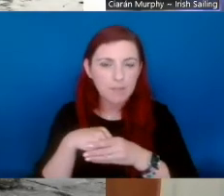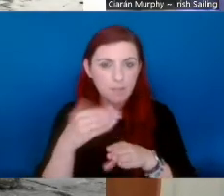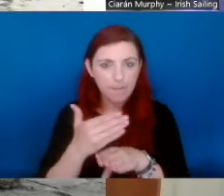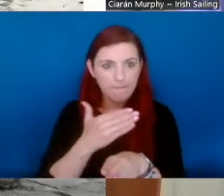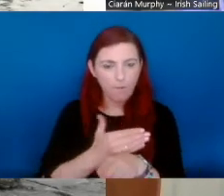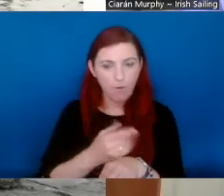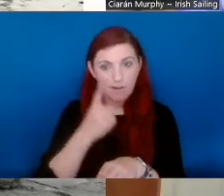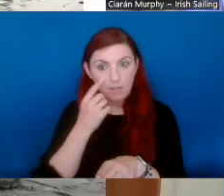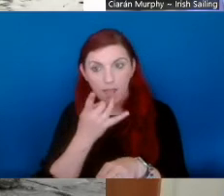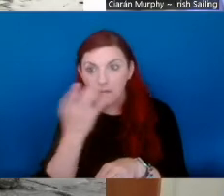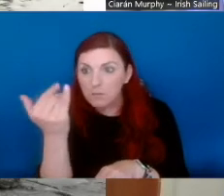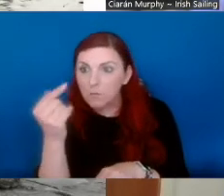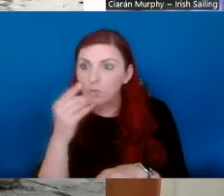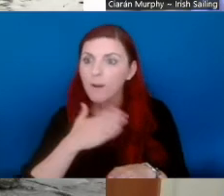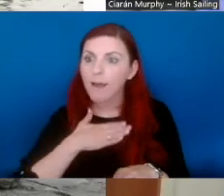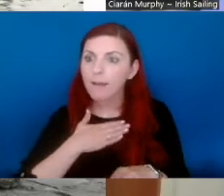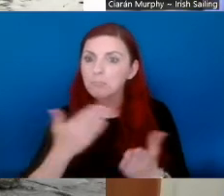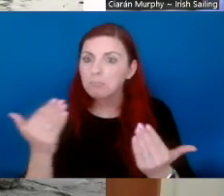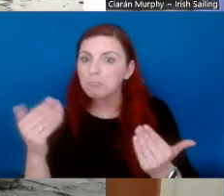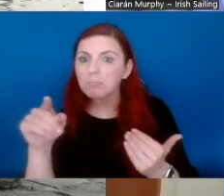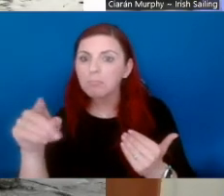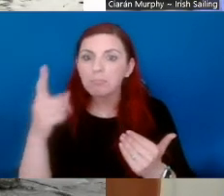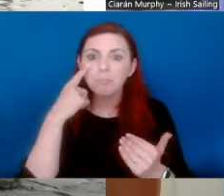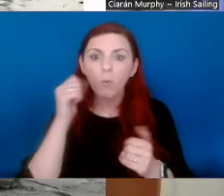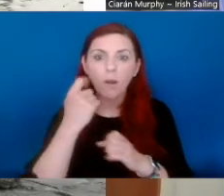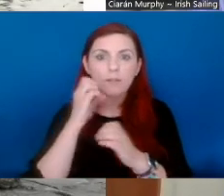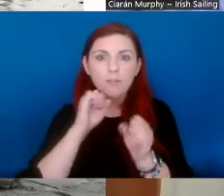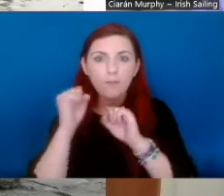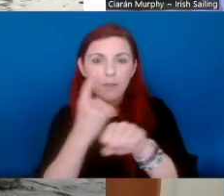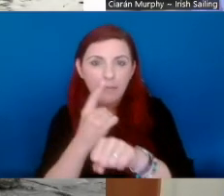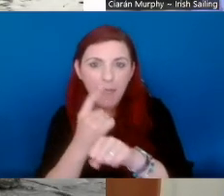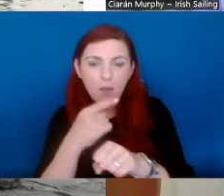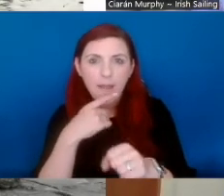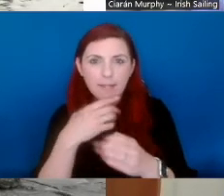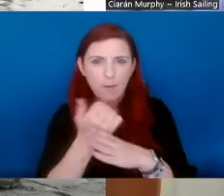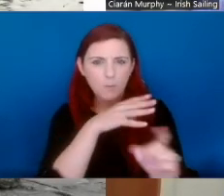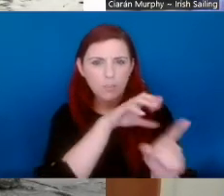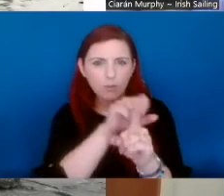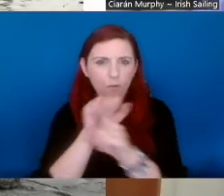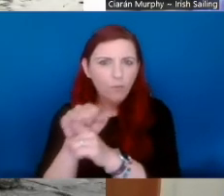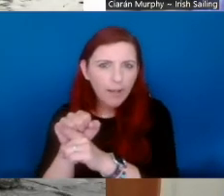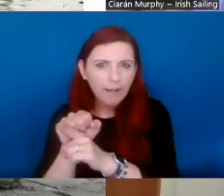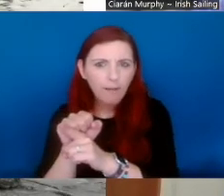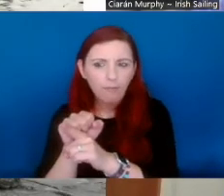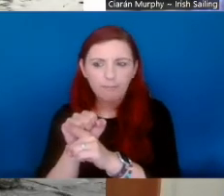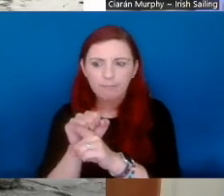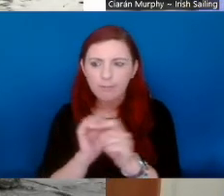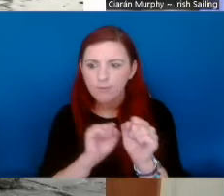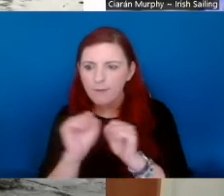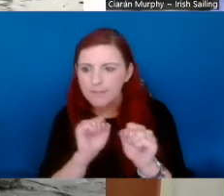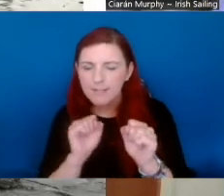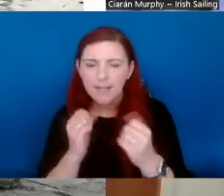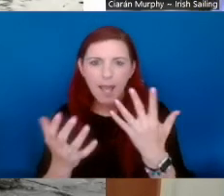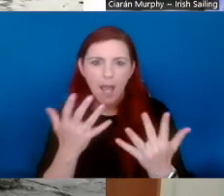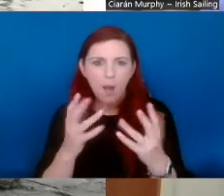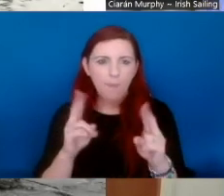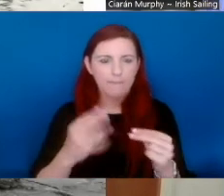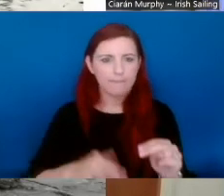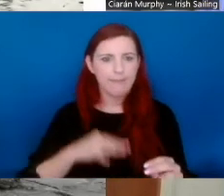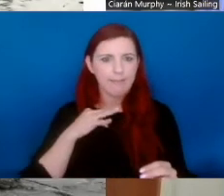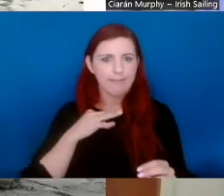I would agree with James there, say, to discuss with the individual, with the participant